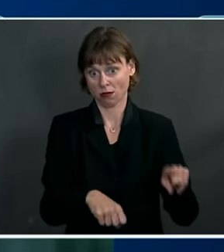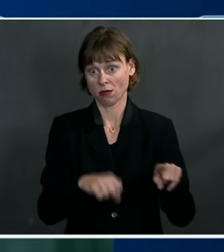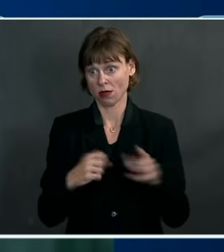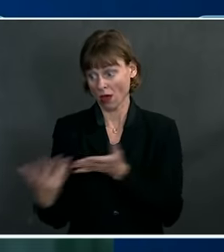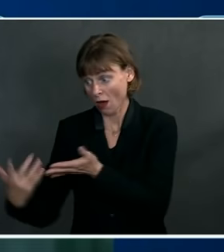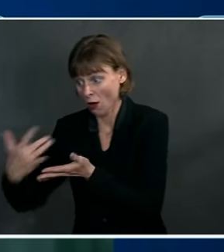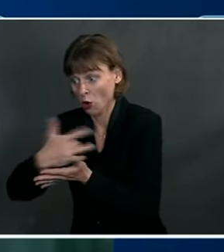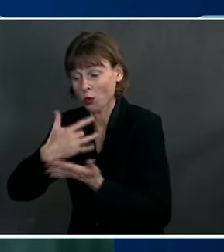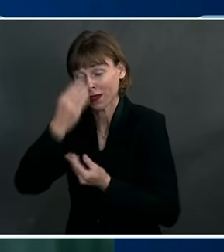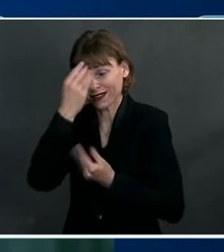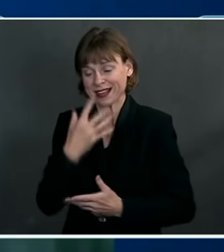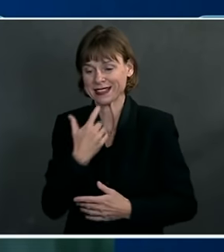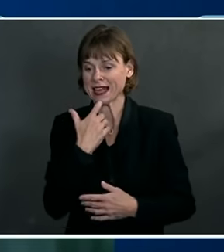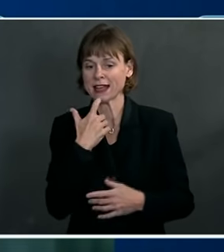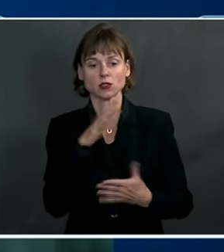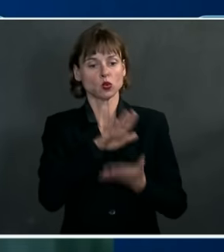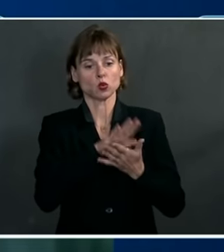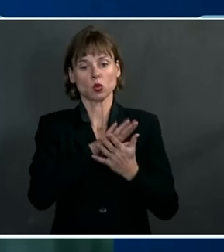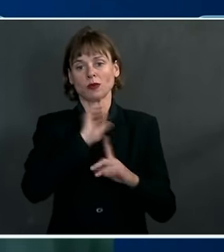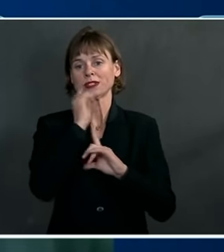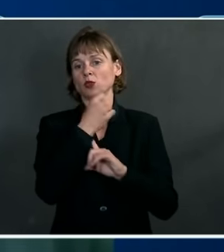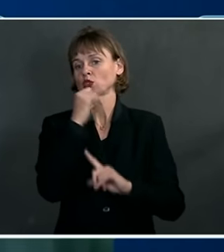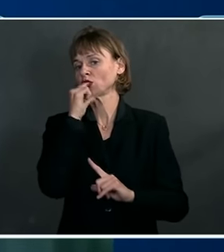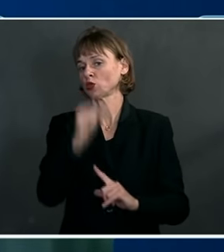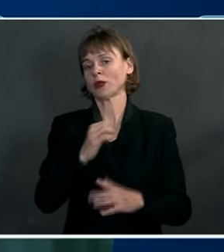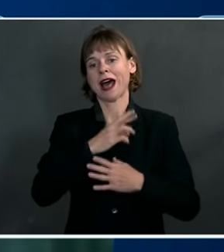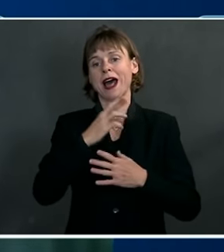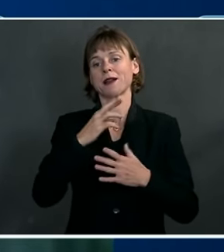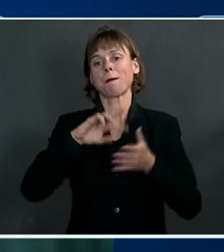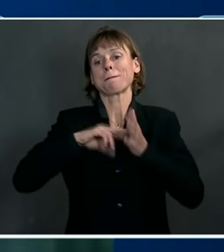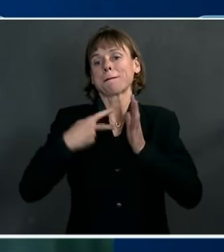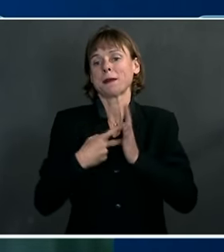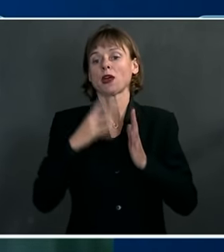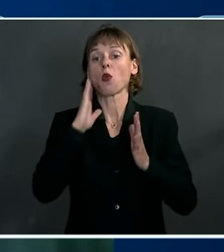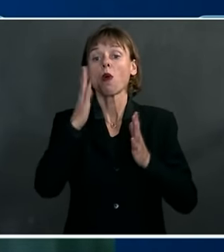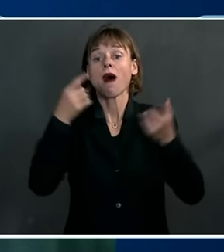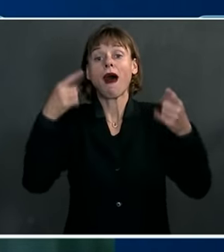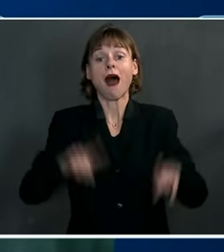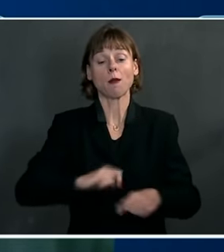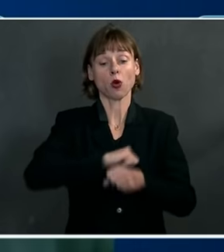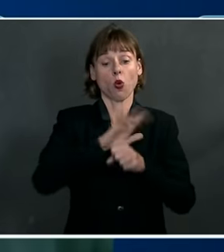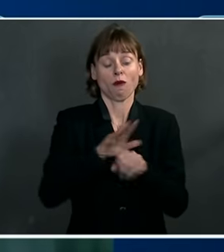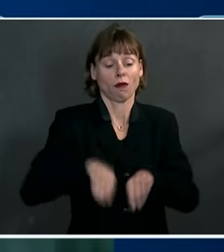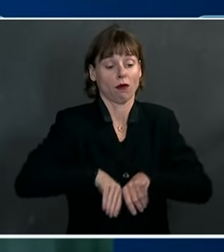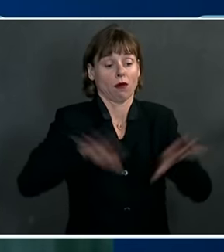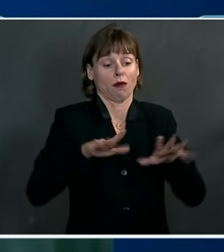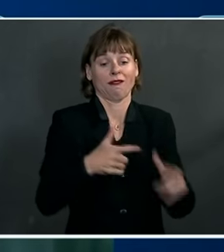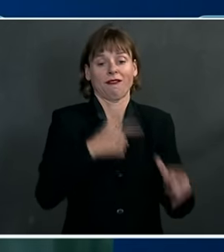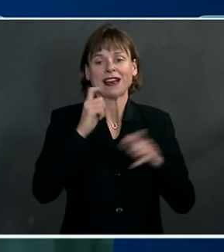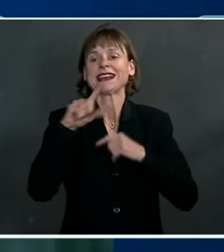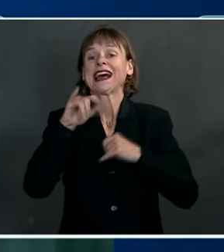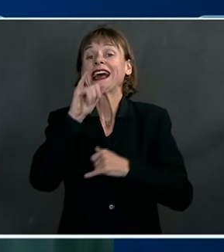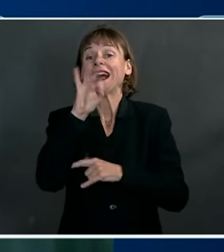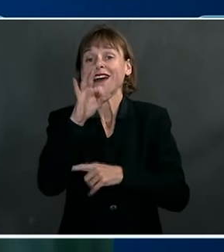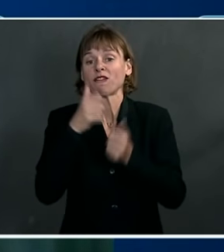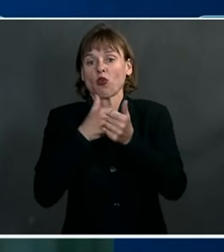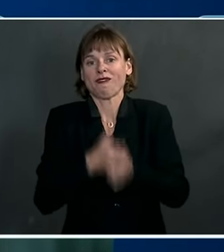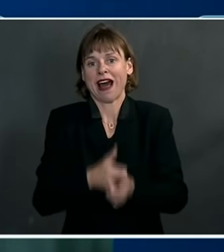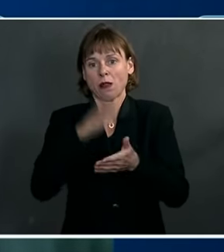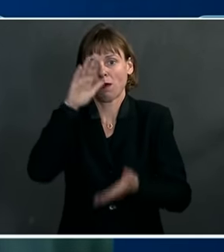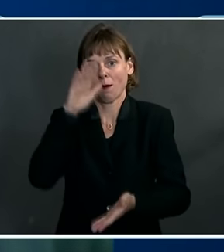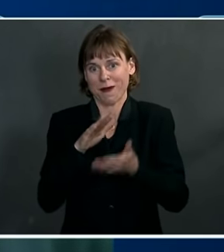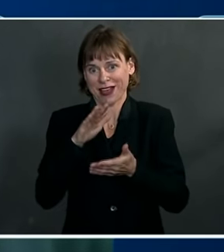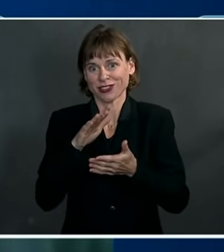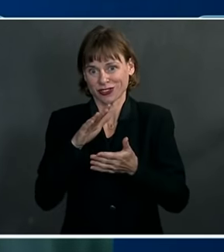school settings do not result in rapid spread of COVID-19 when mitigation measures are followed, including